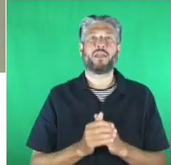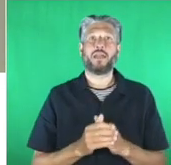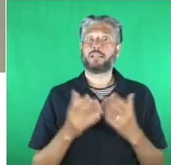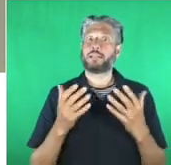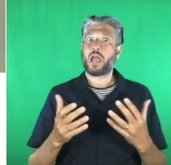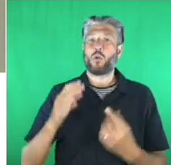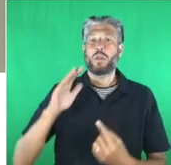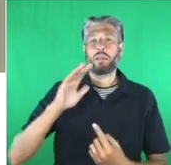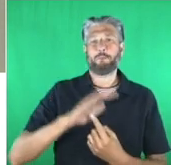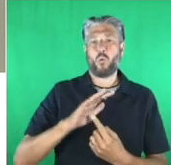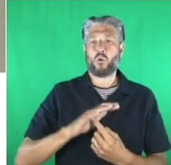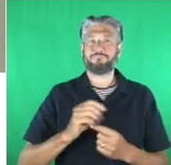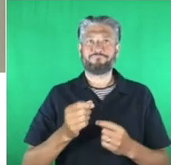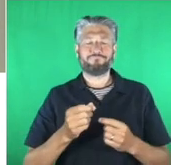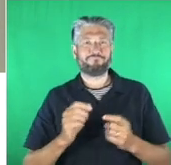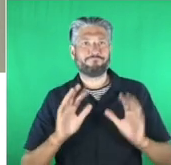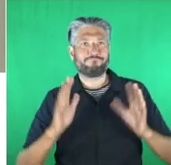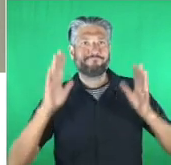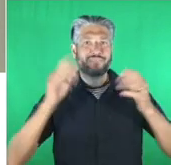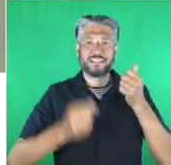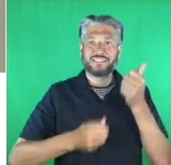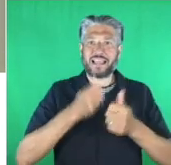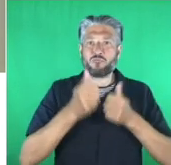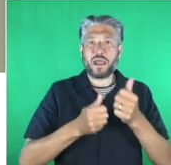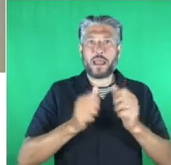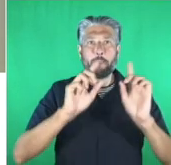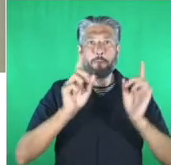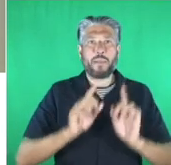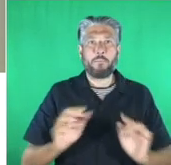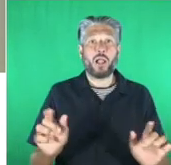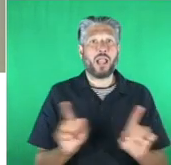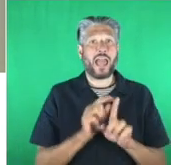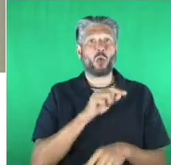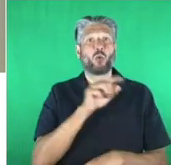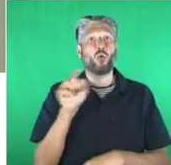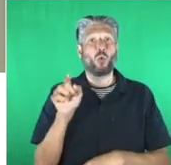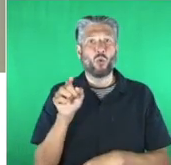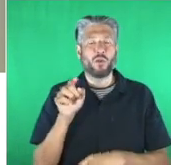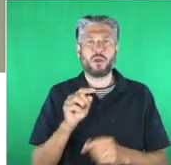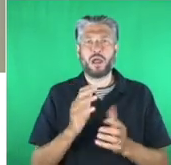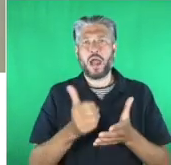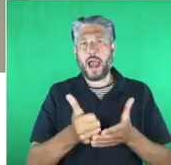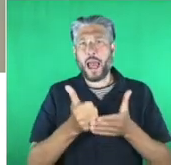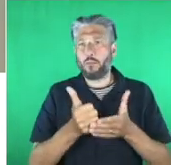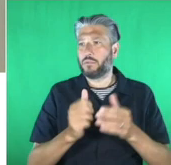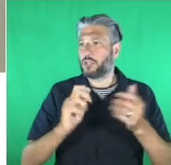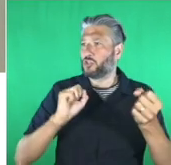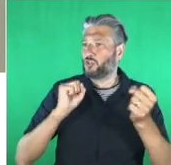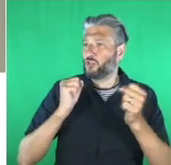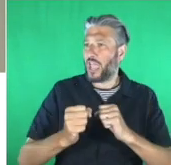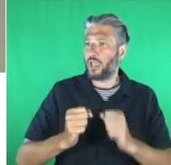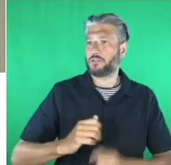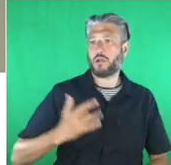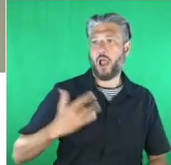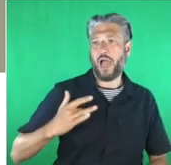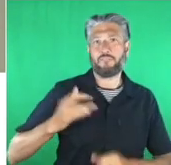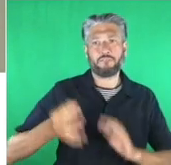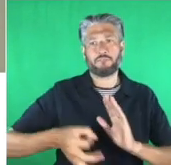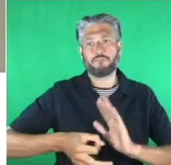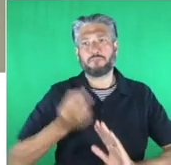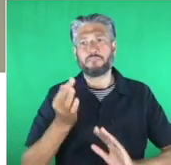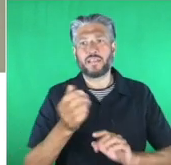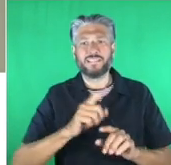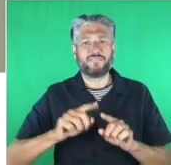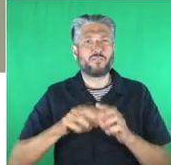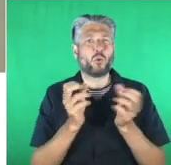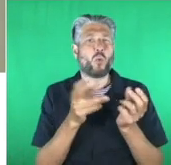who are using technology to change people's lives for better and in all sorts of different ways at bt we're proud of the